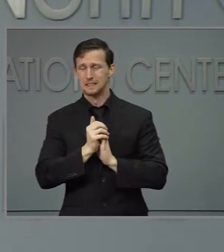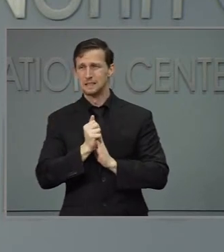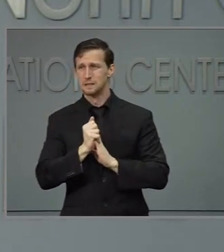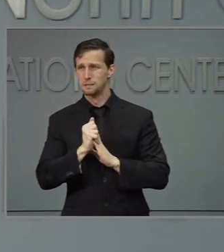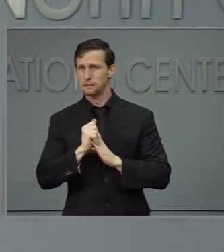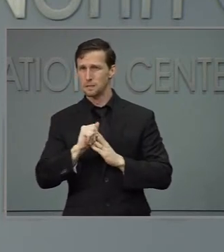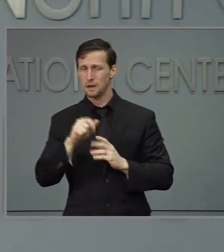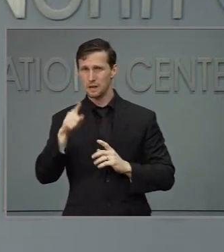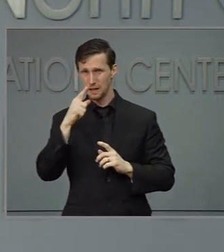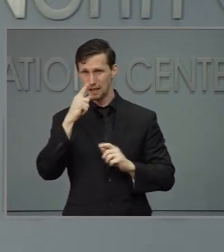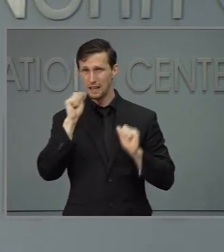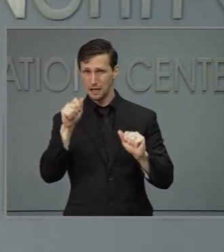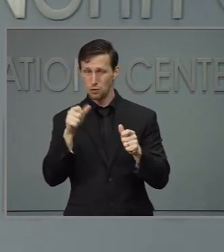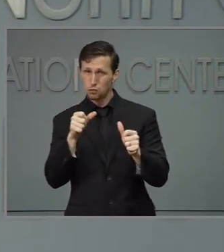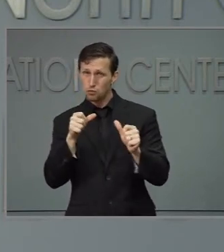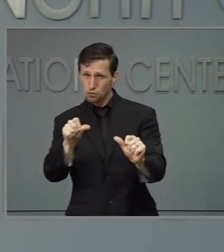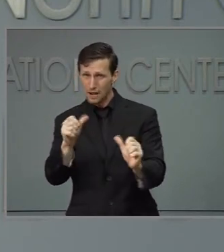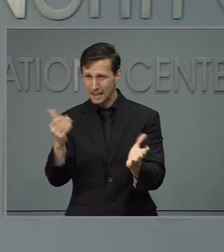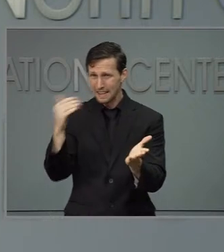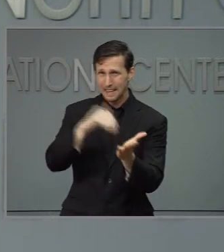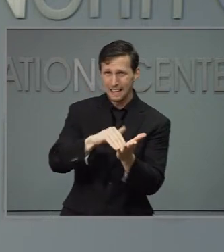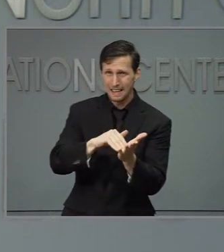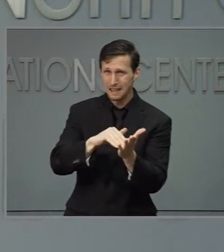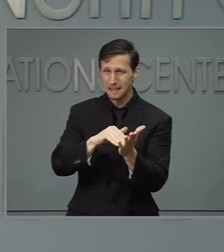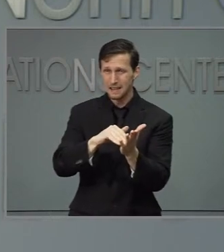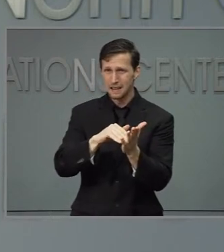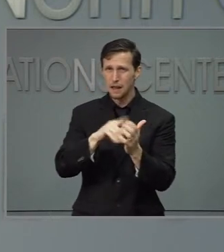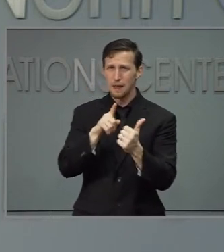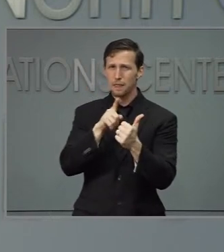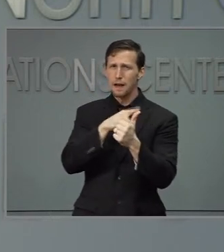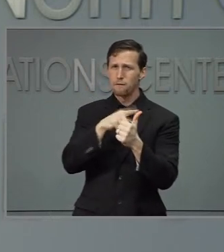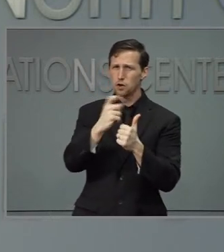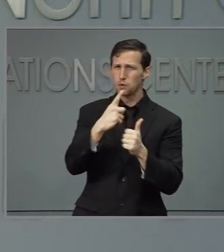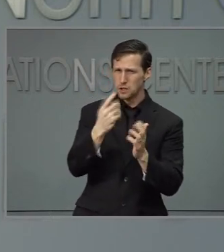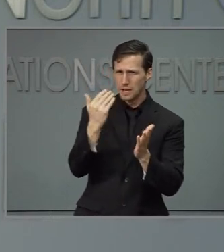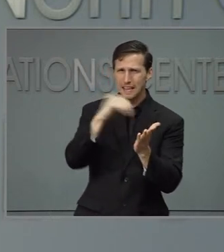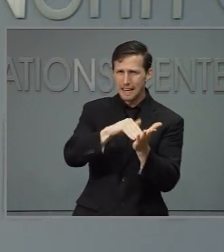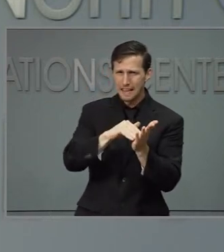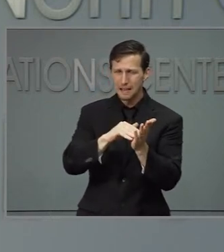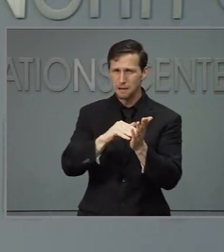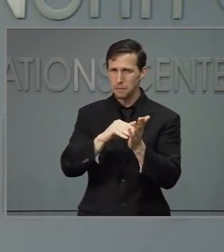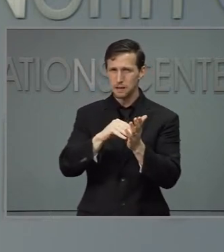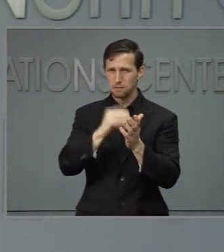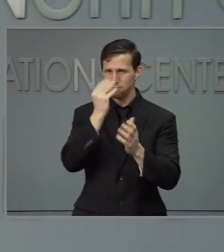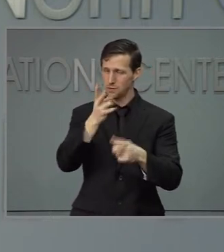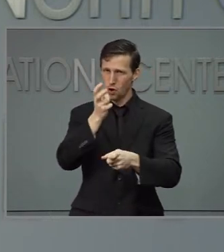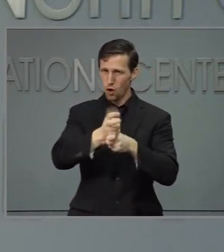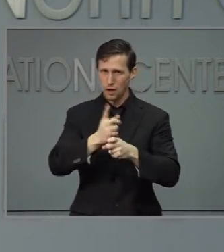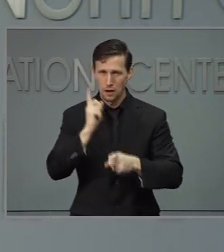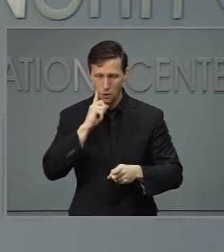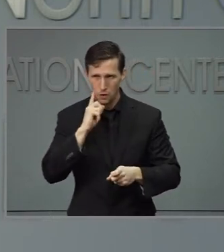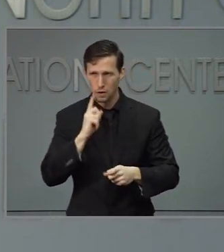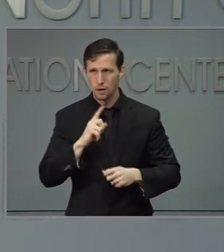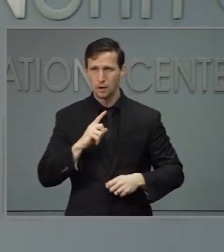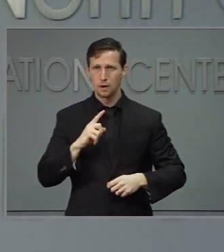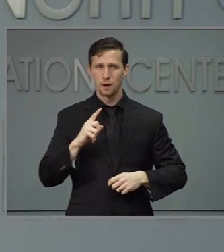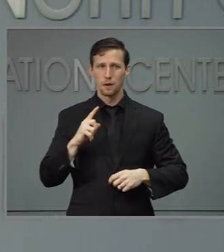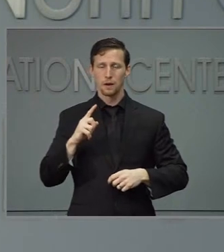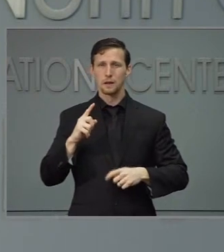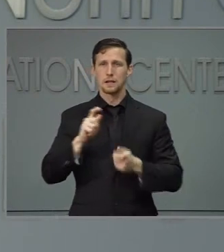Can you try it again? And just ask me that first question again. Okay. I'm sorry.